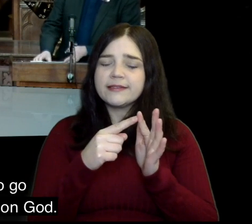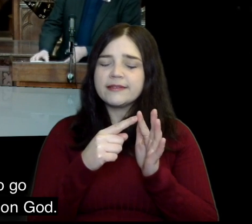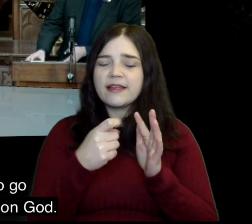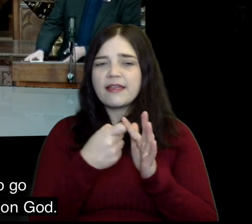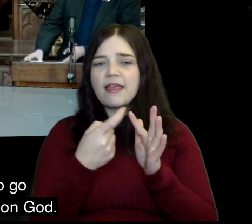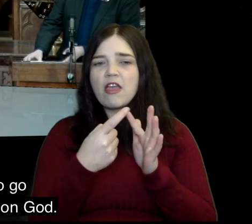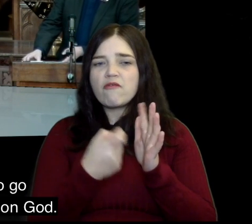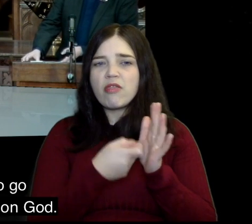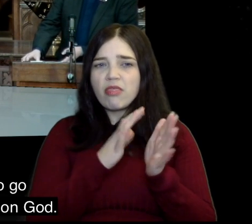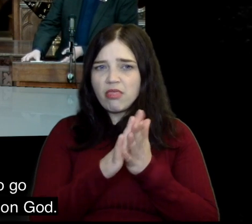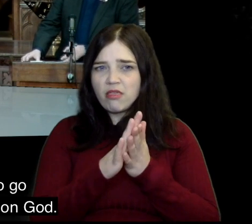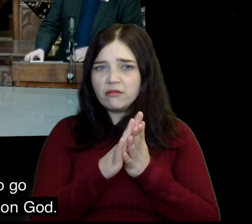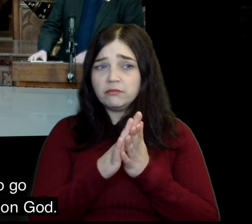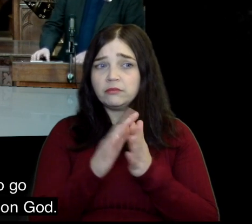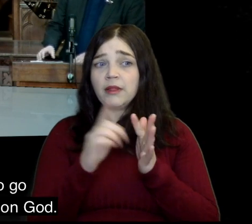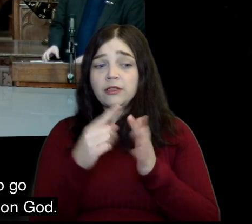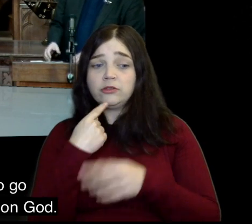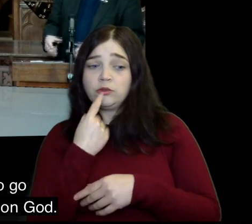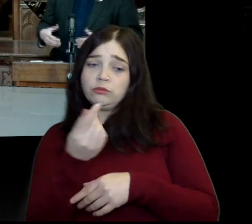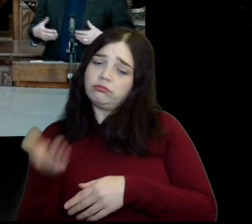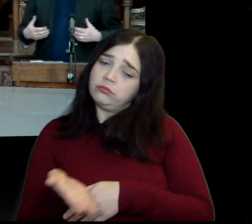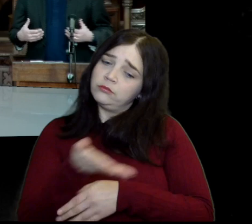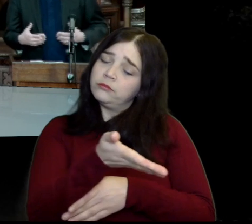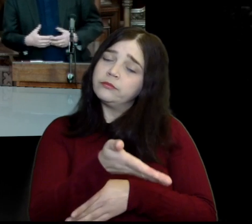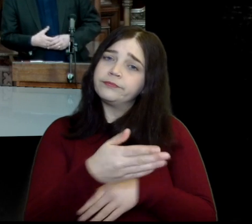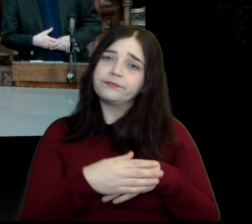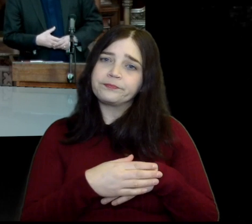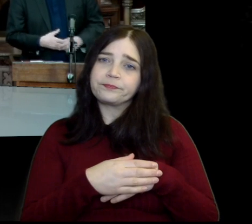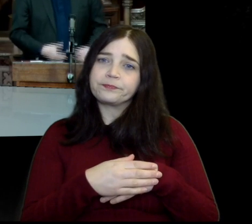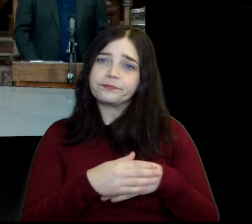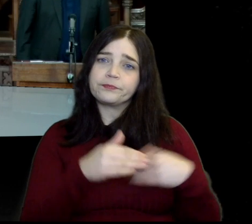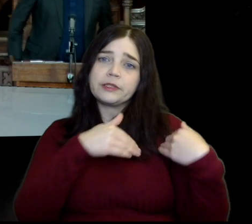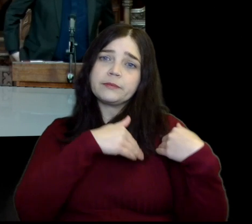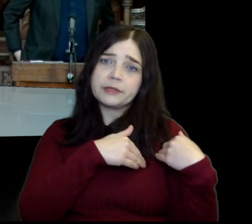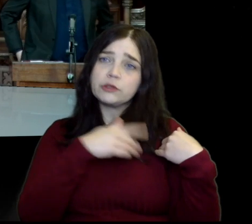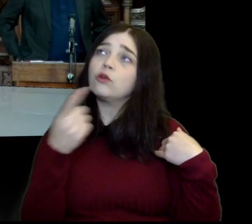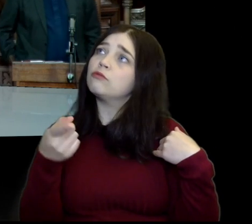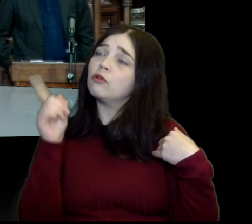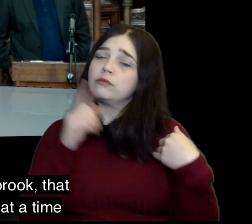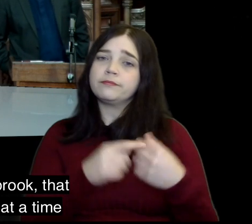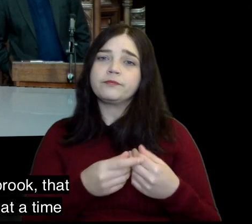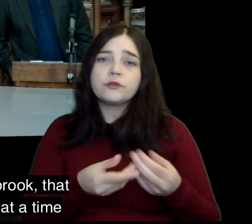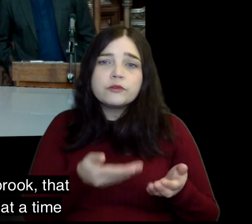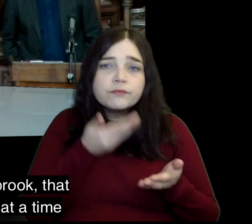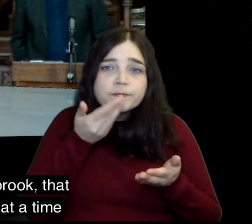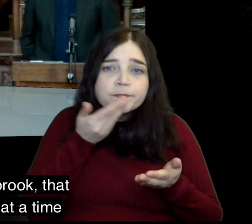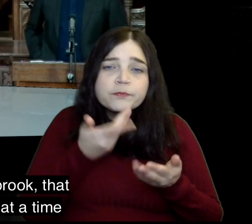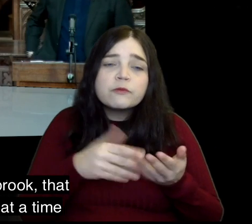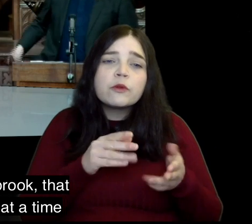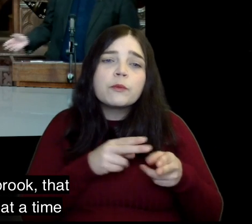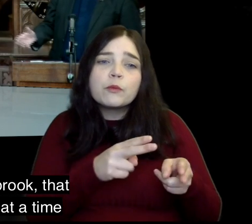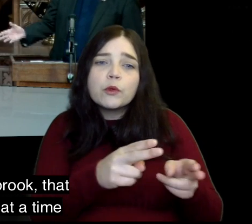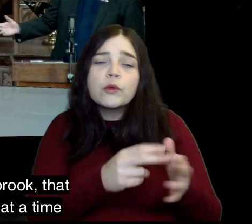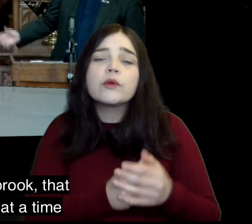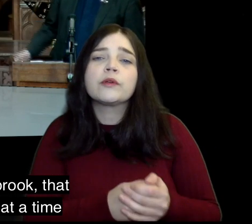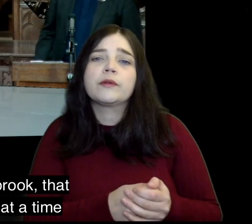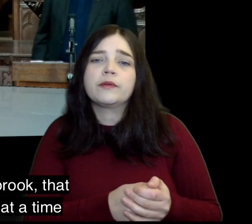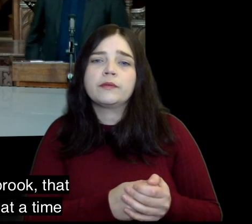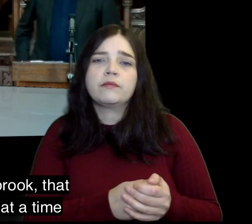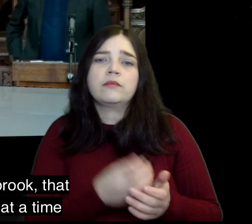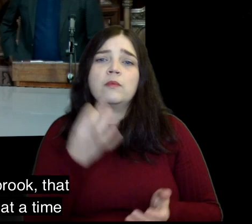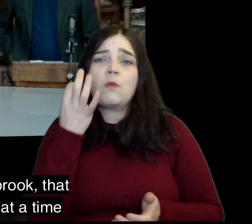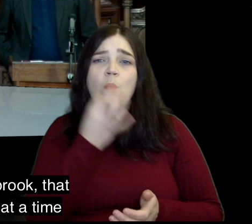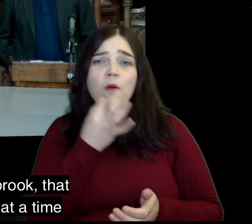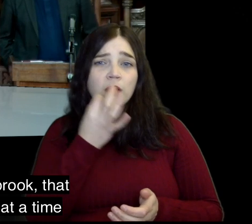Elijah is told to go there and depend on God He drinks from the brook